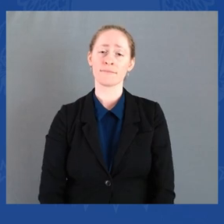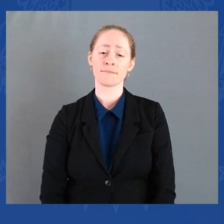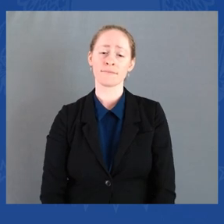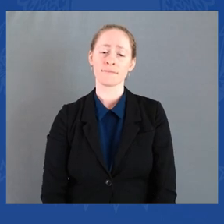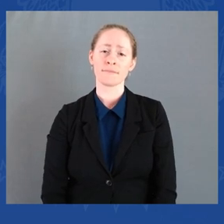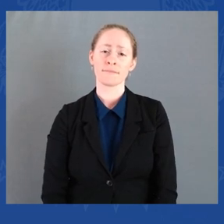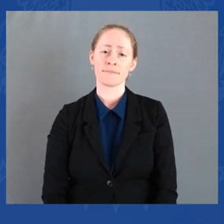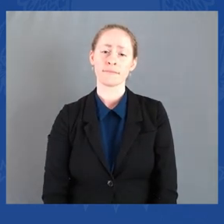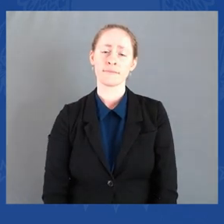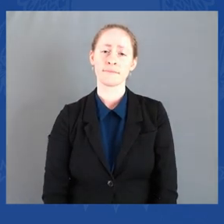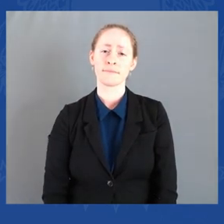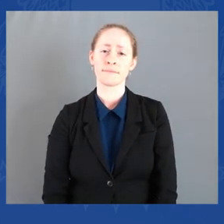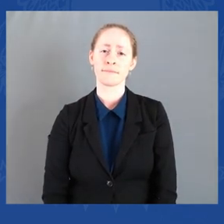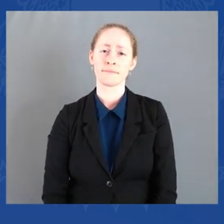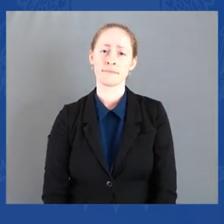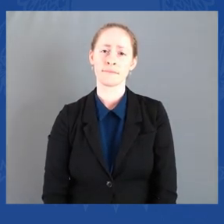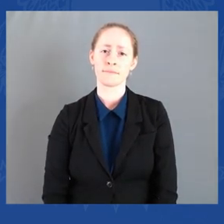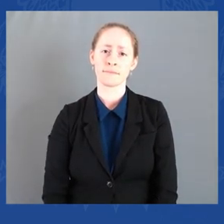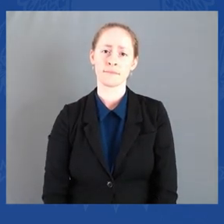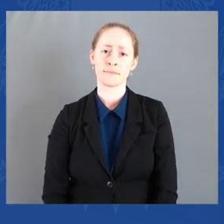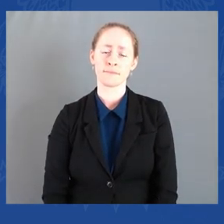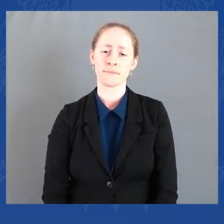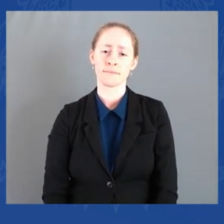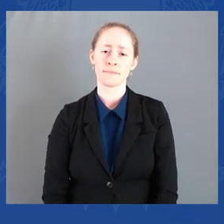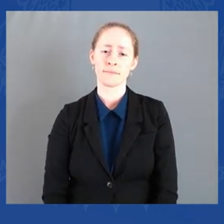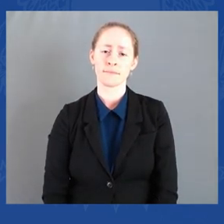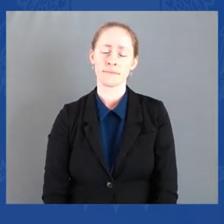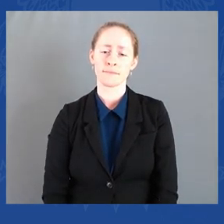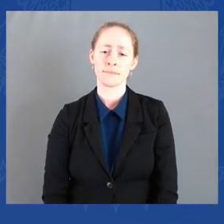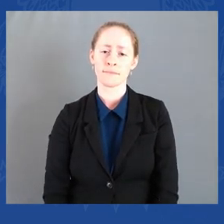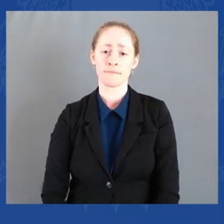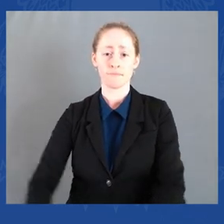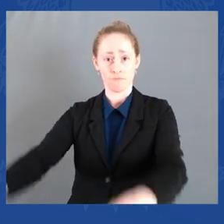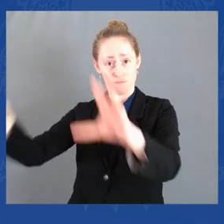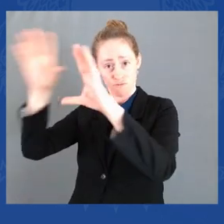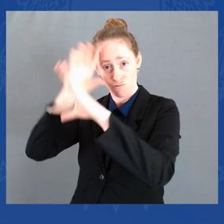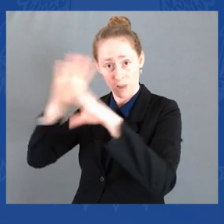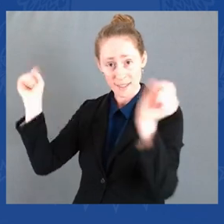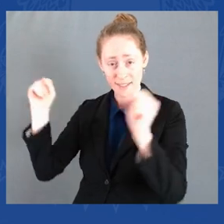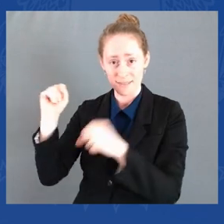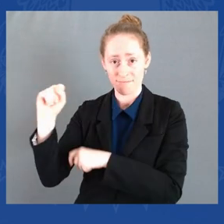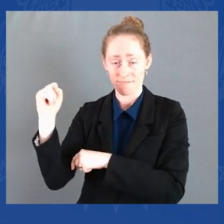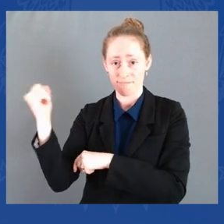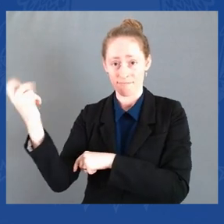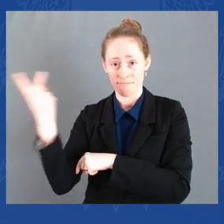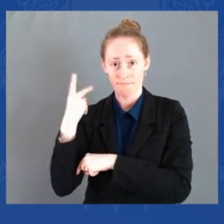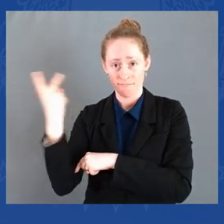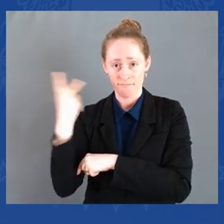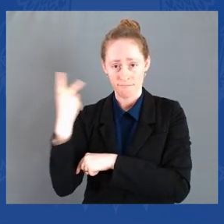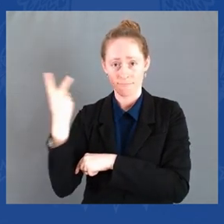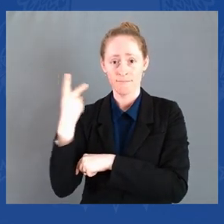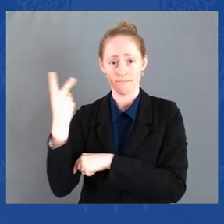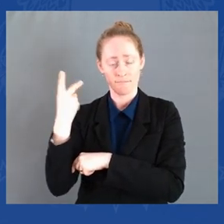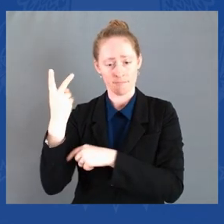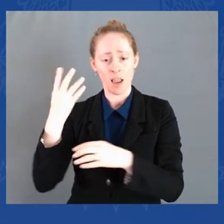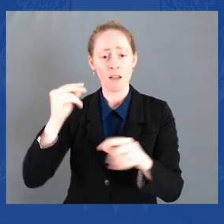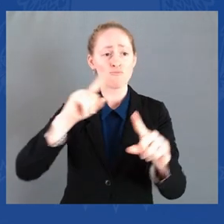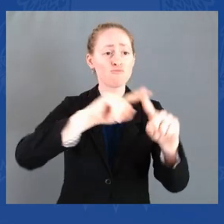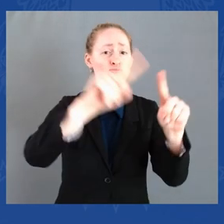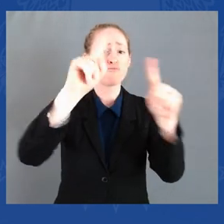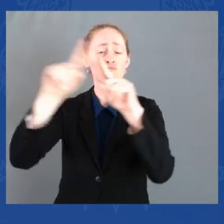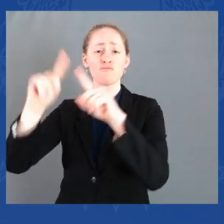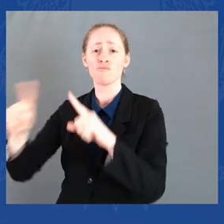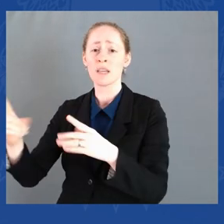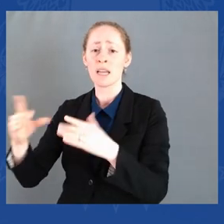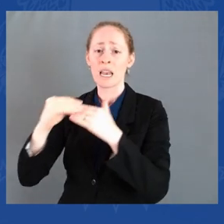And the President and I and all of us as leaders will not be silent. We will not stand by.